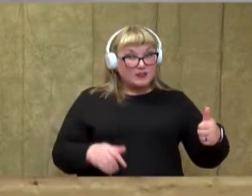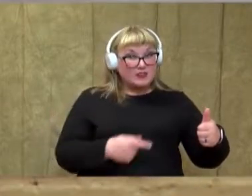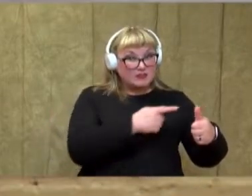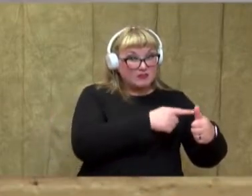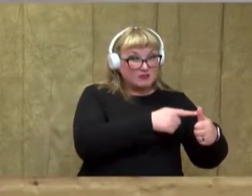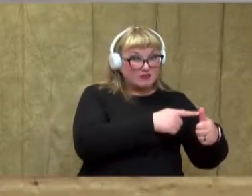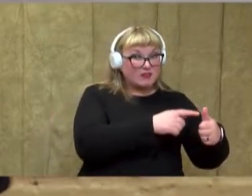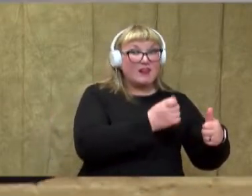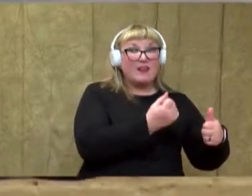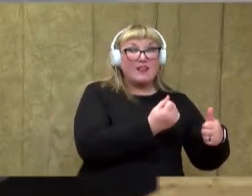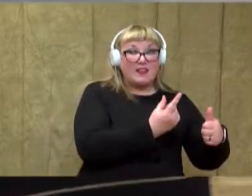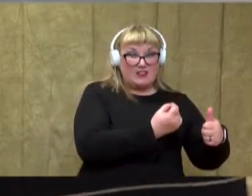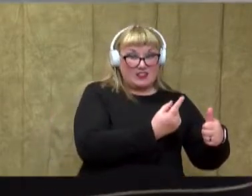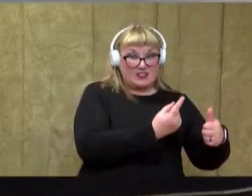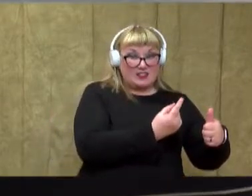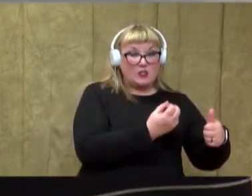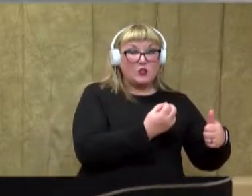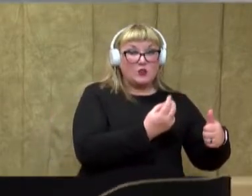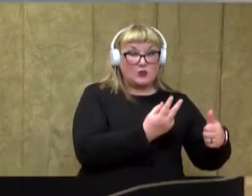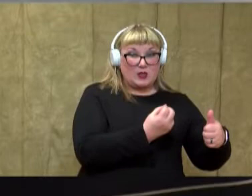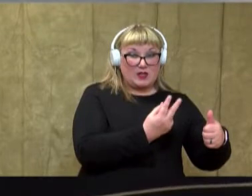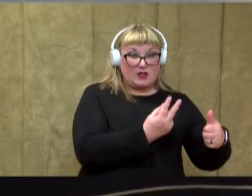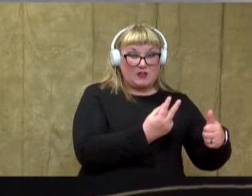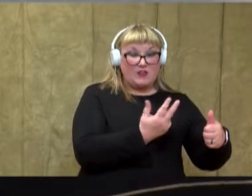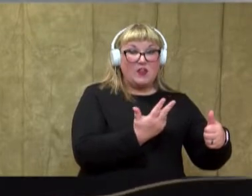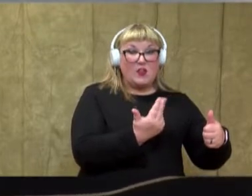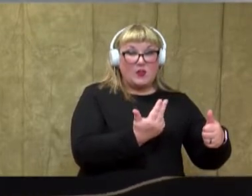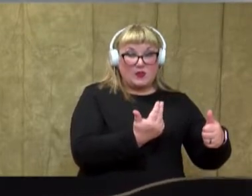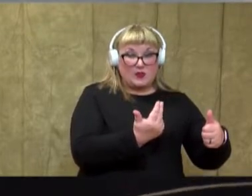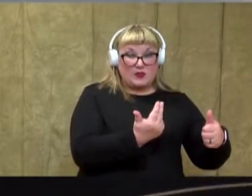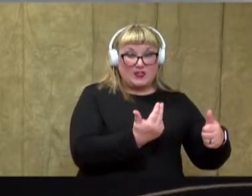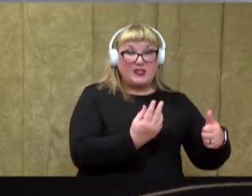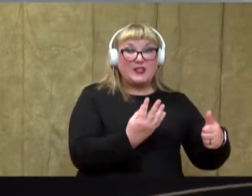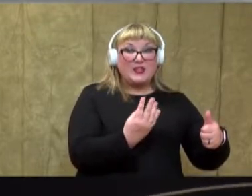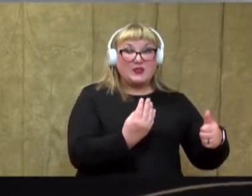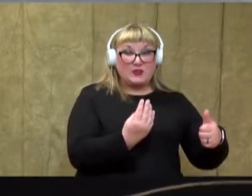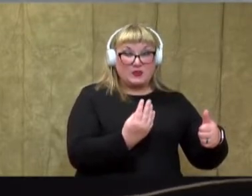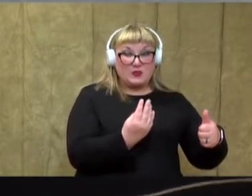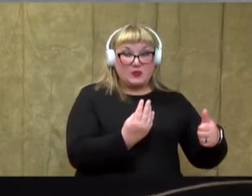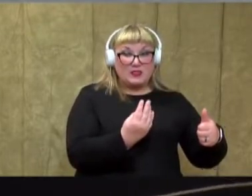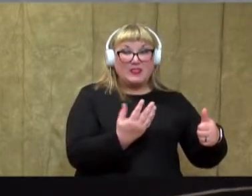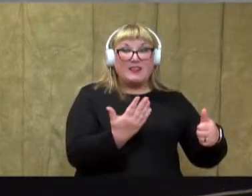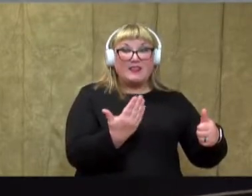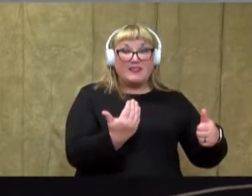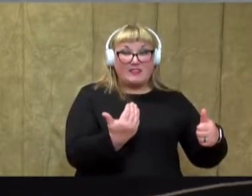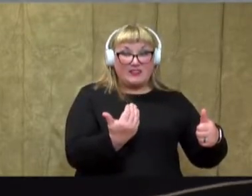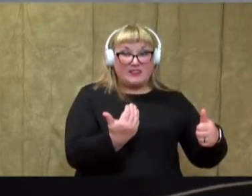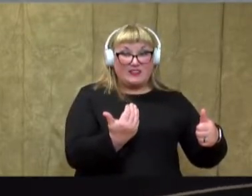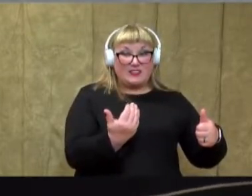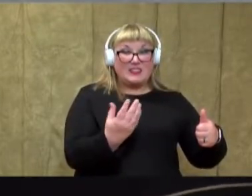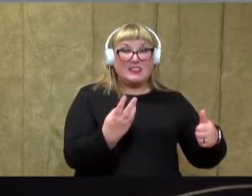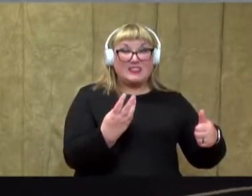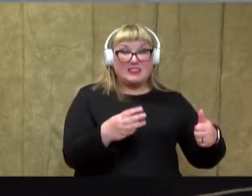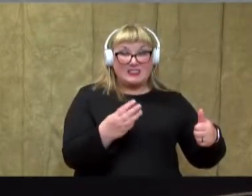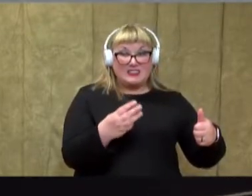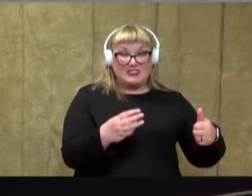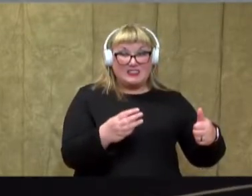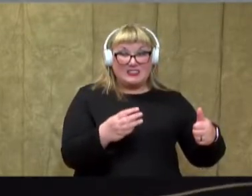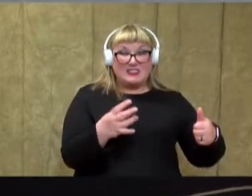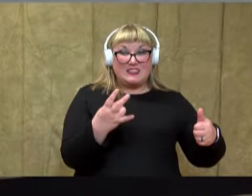10, 11, 12, 13, 14, 15,